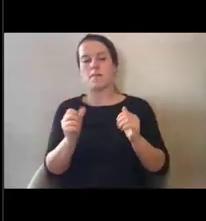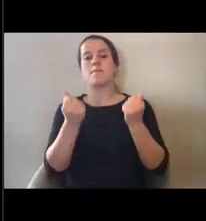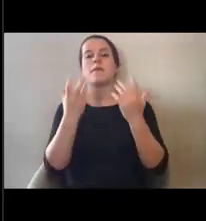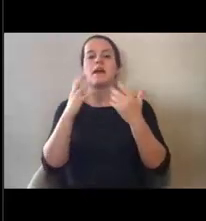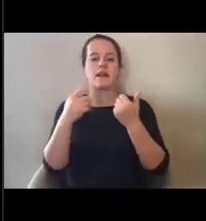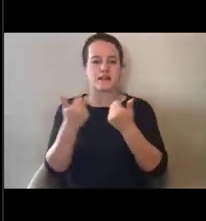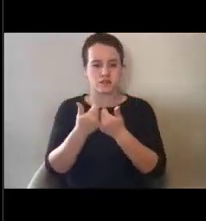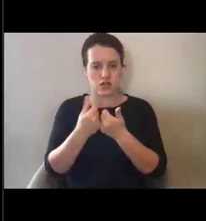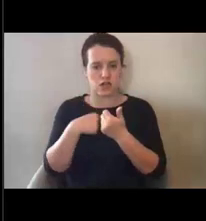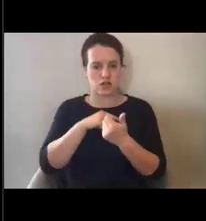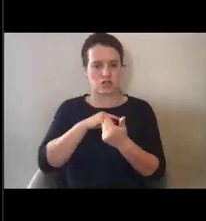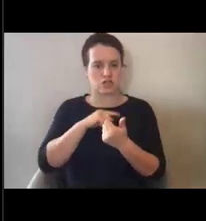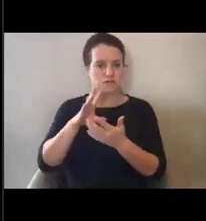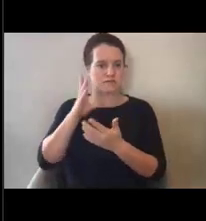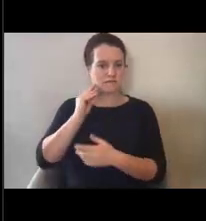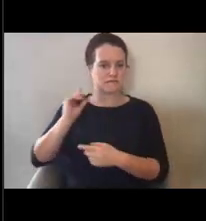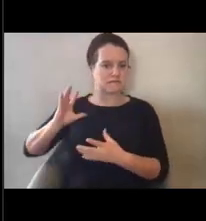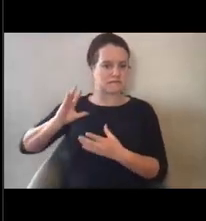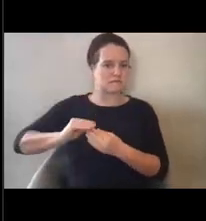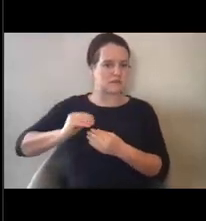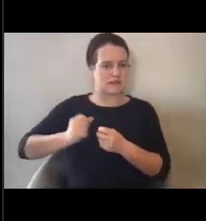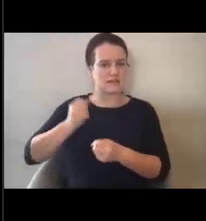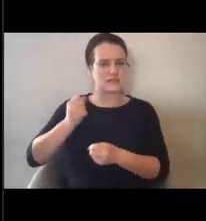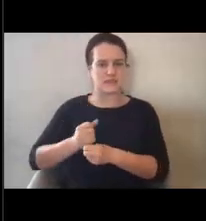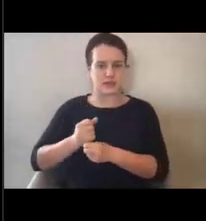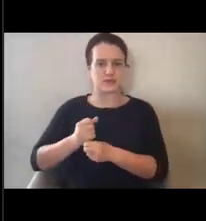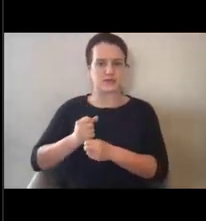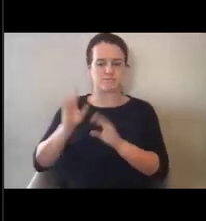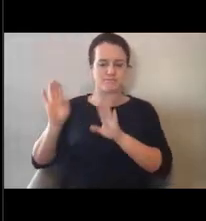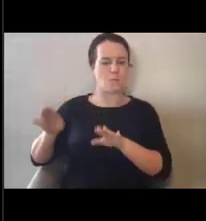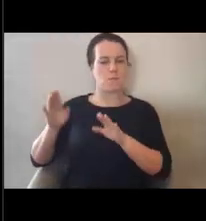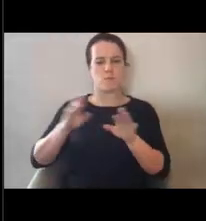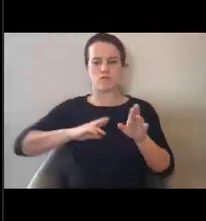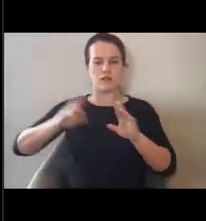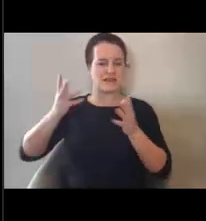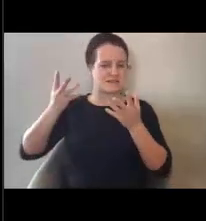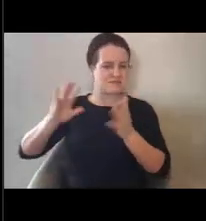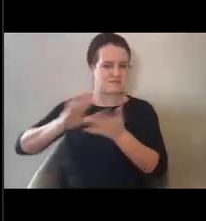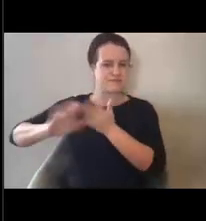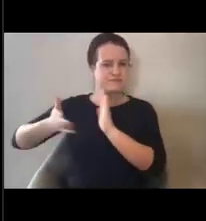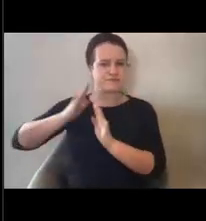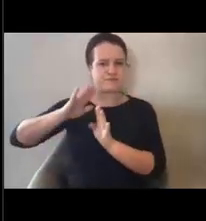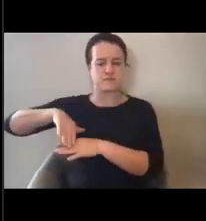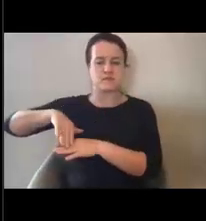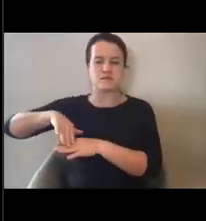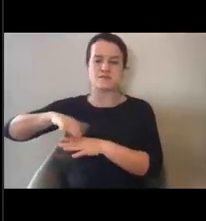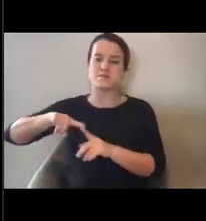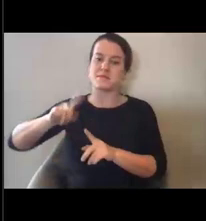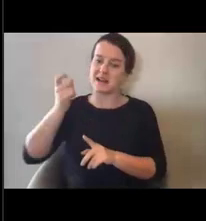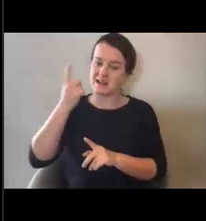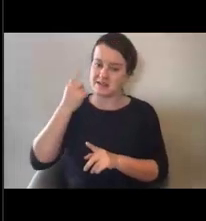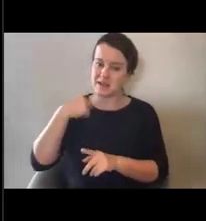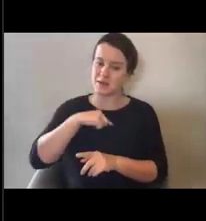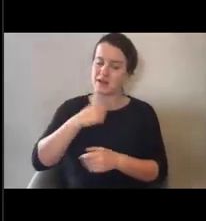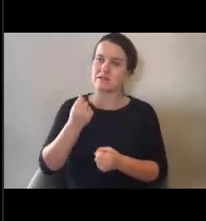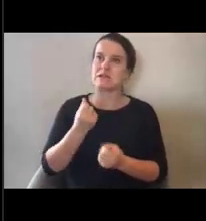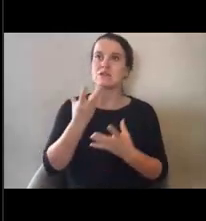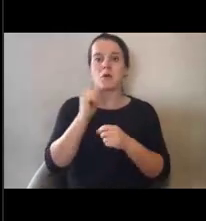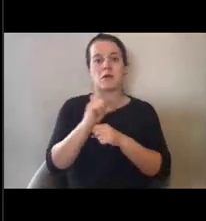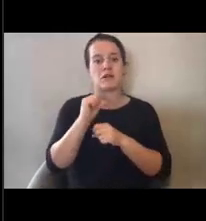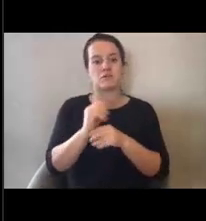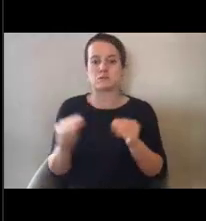that we've faced over the past year. We realize that there is still so much more work to be done.